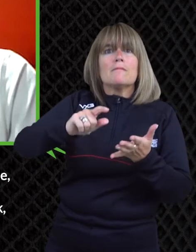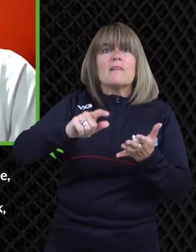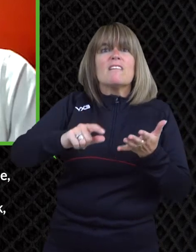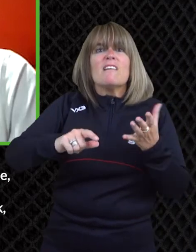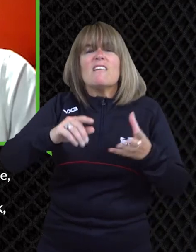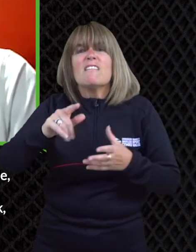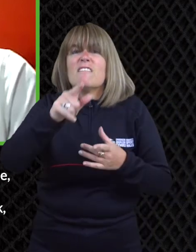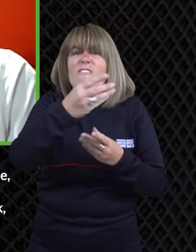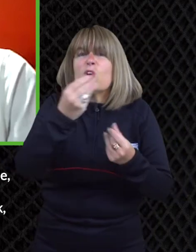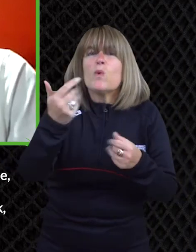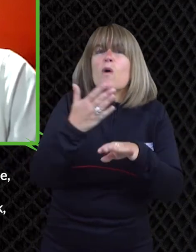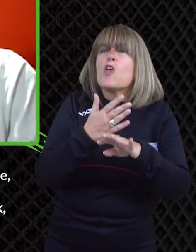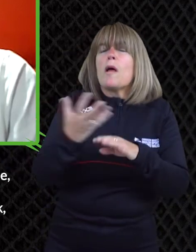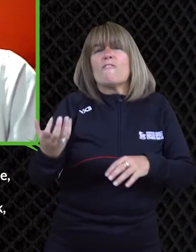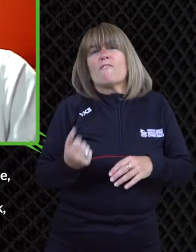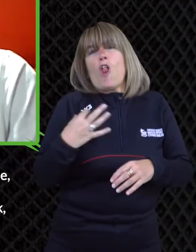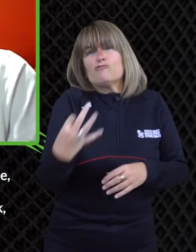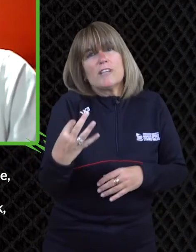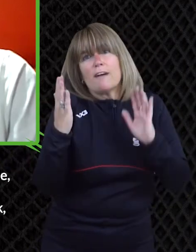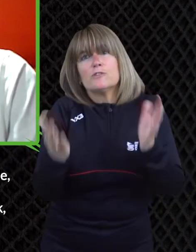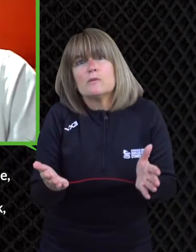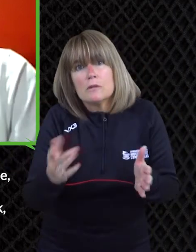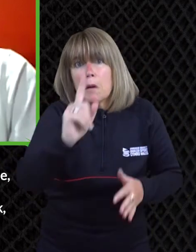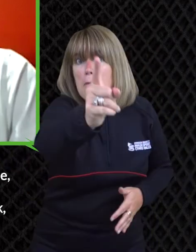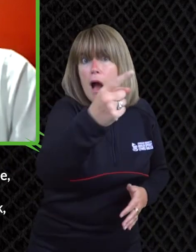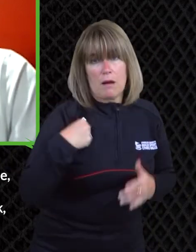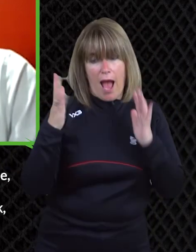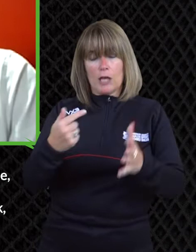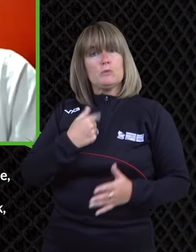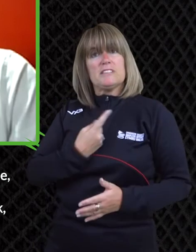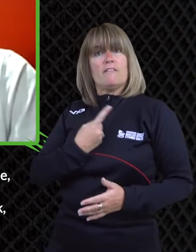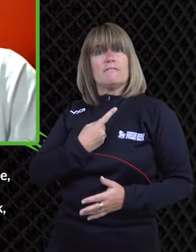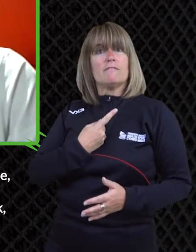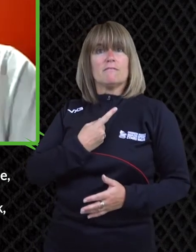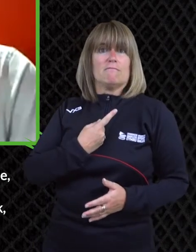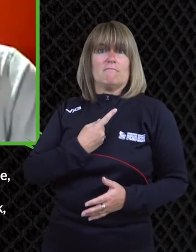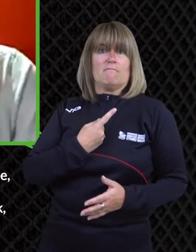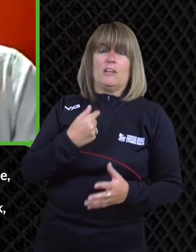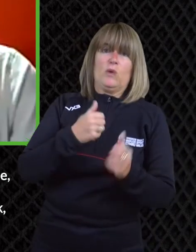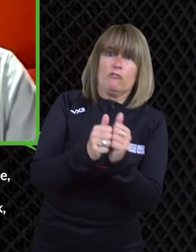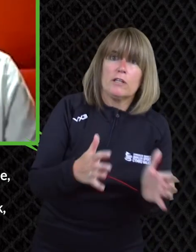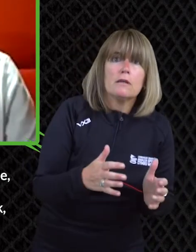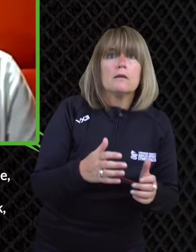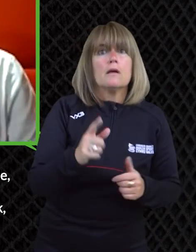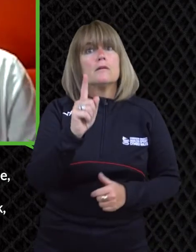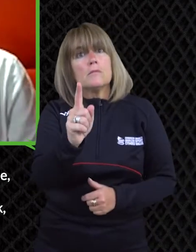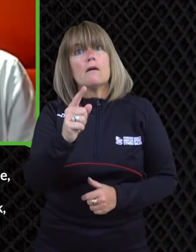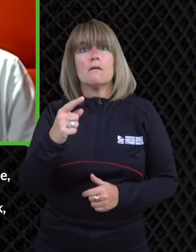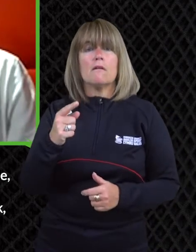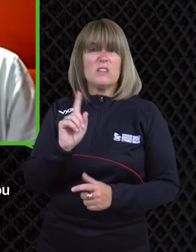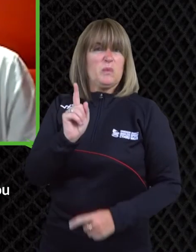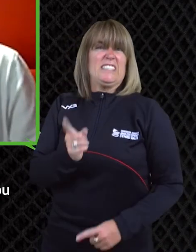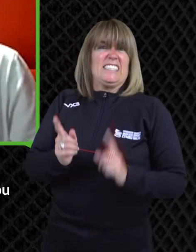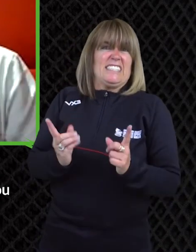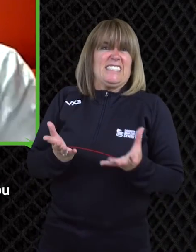and and you know showing interest um unfortunately it's the world of journalism sometimes you have to do a few bits of unpaid work